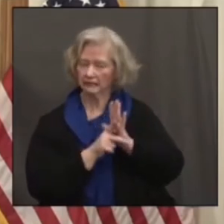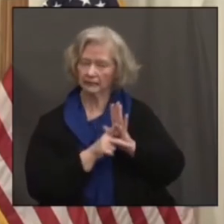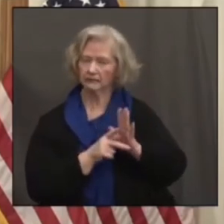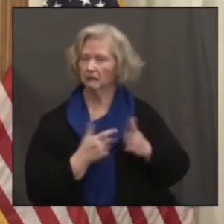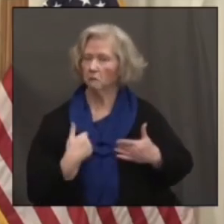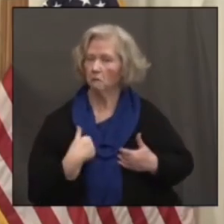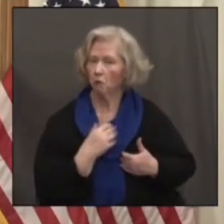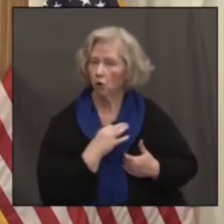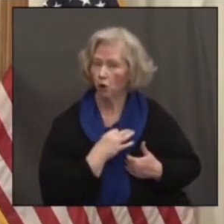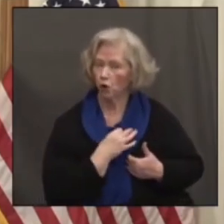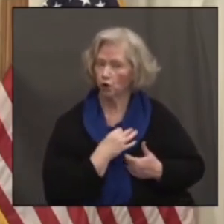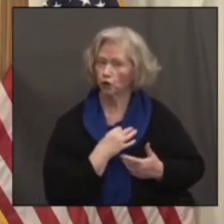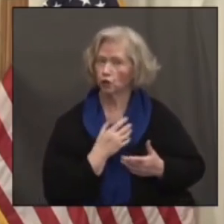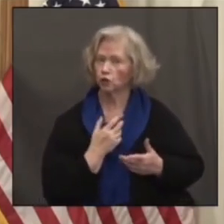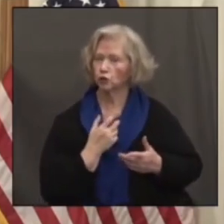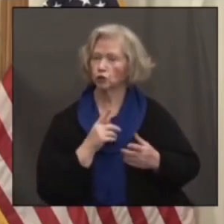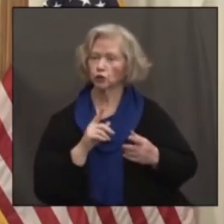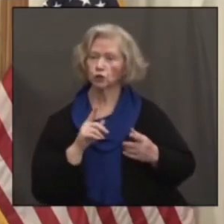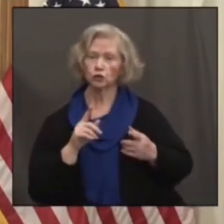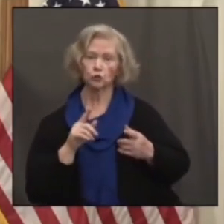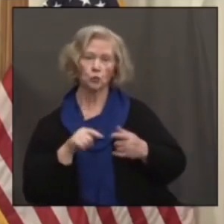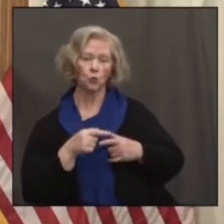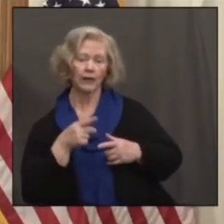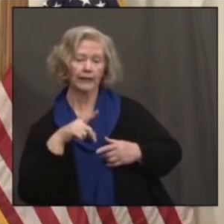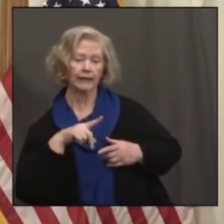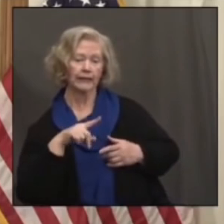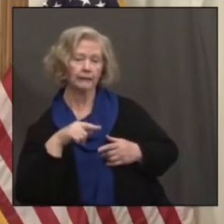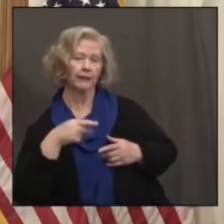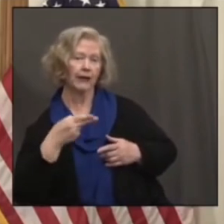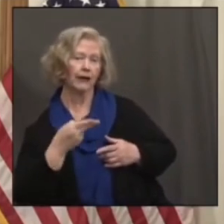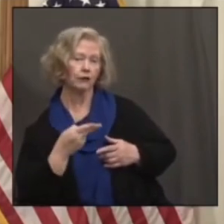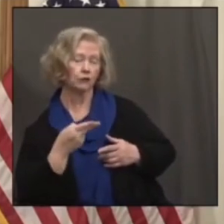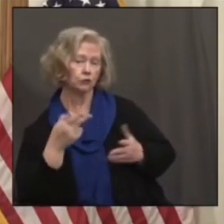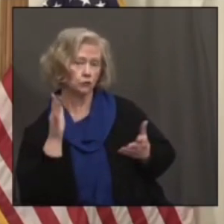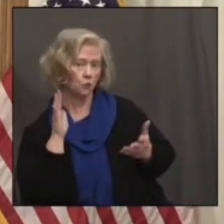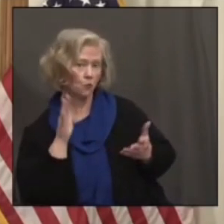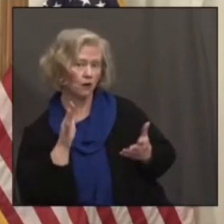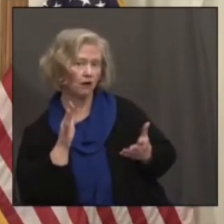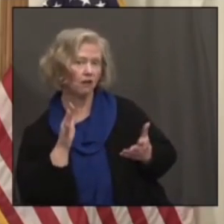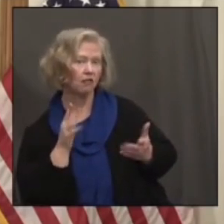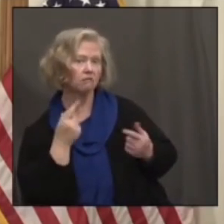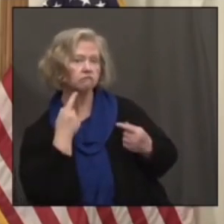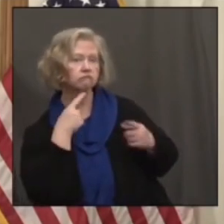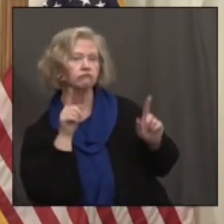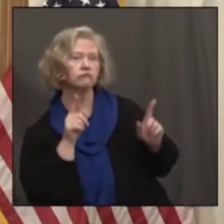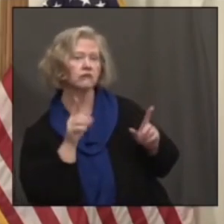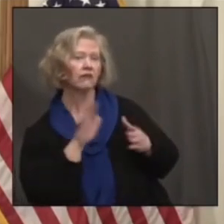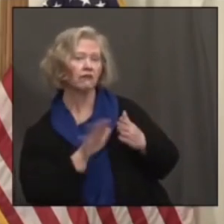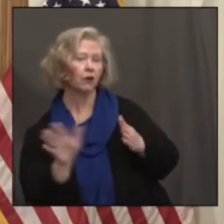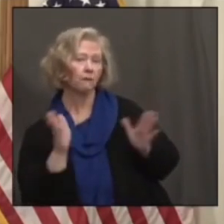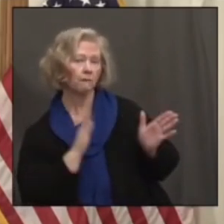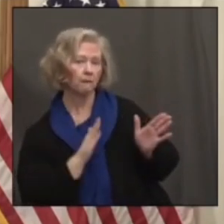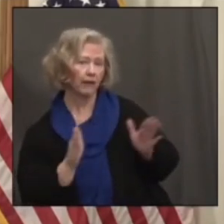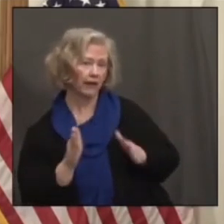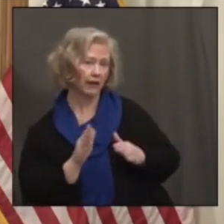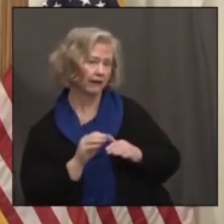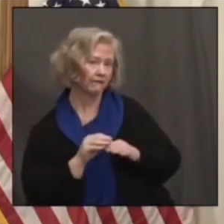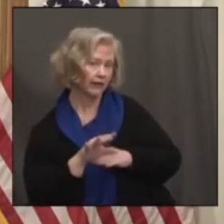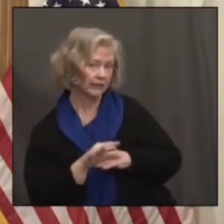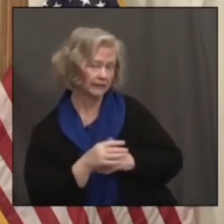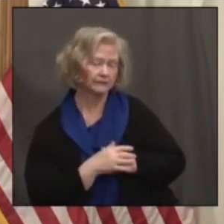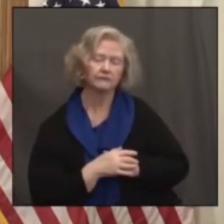when the Connecticut Department of Public Health might be issuing some sort of update? Josh.